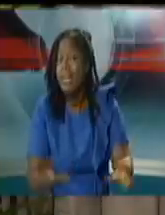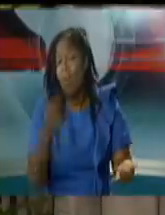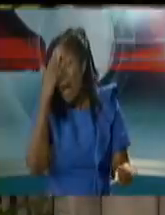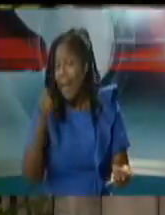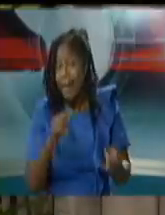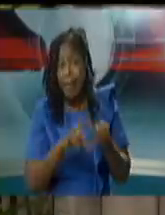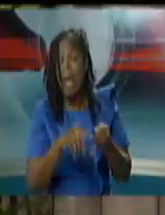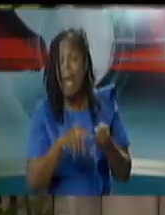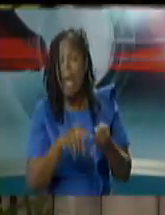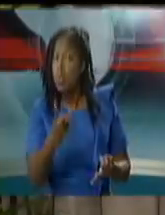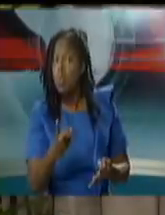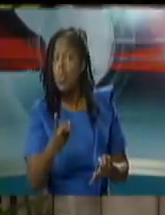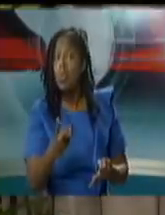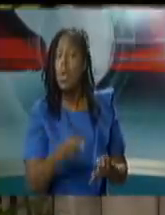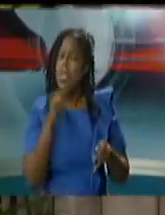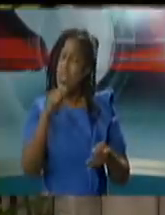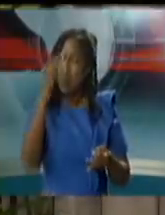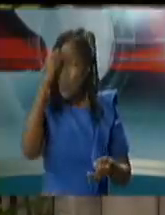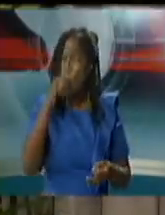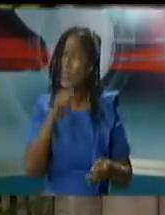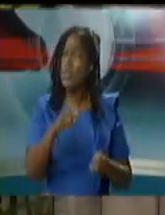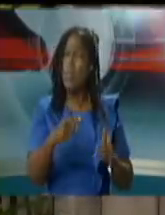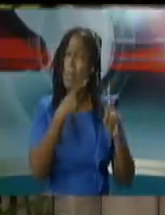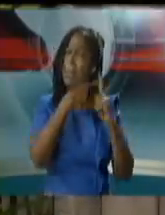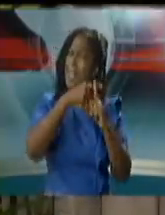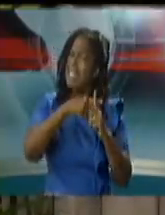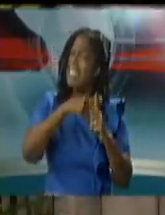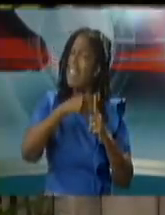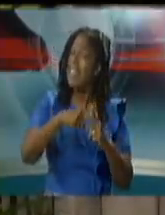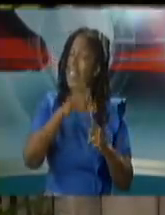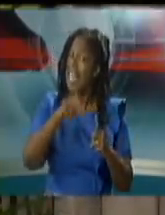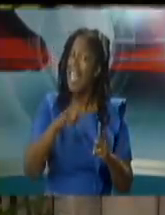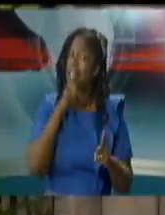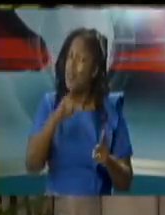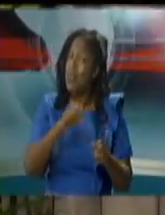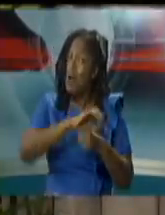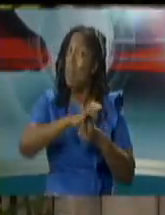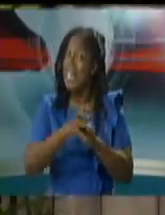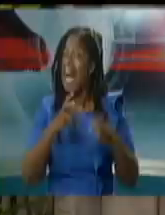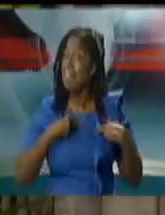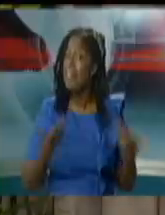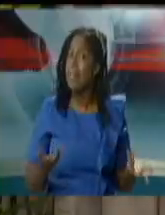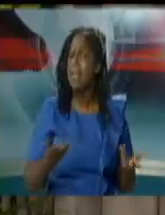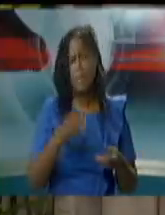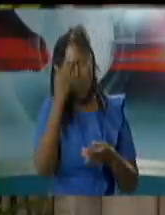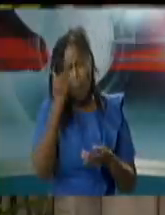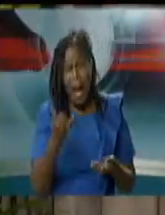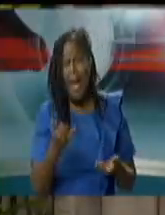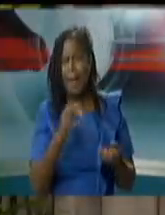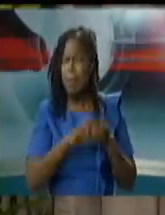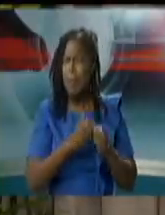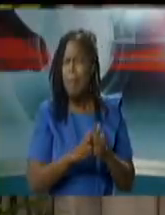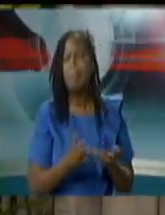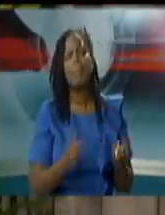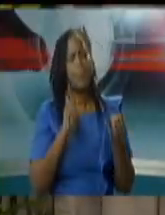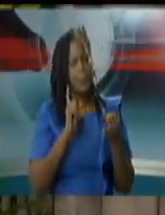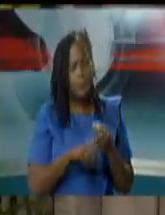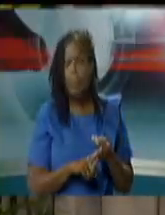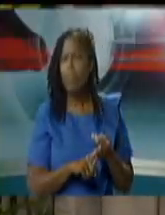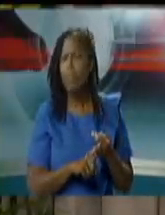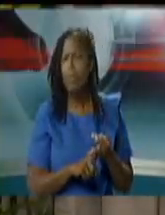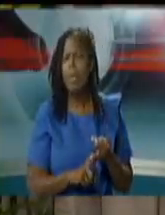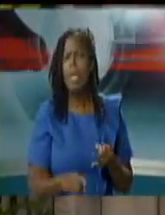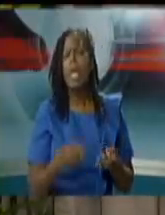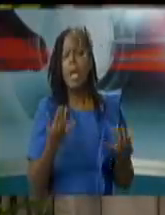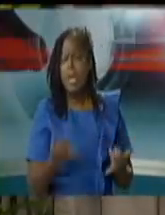process to actually go to work where you engage in um sorting out an issue and moving the court only on final